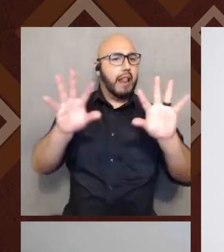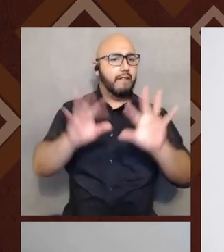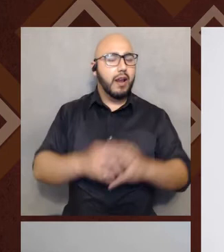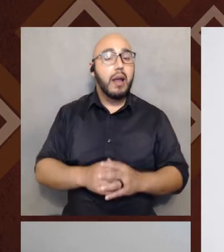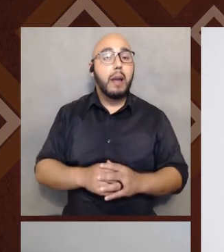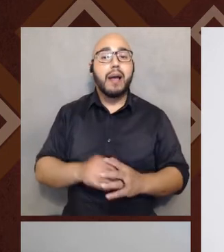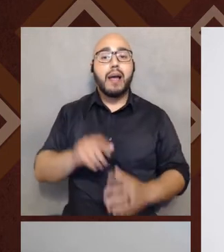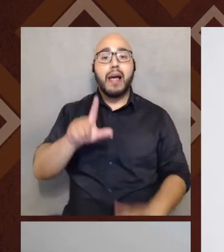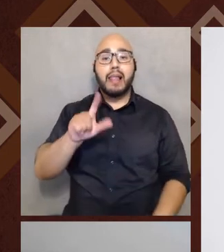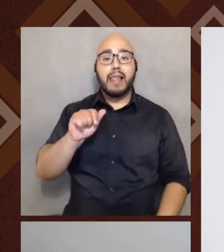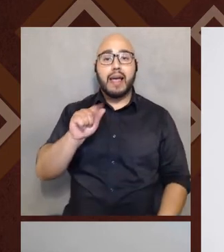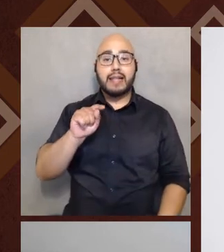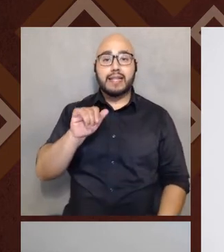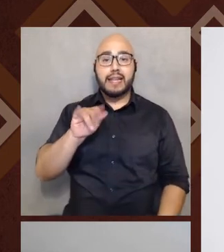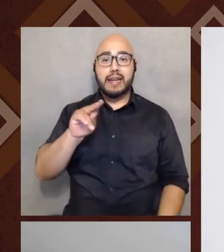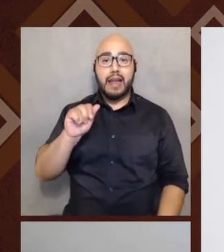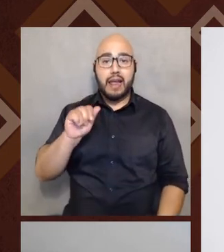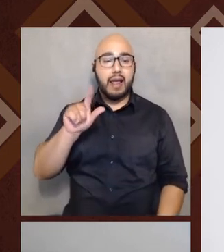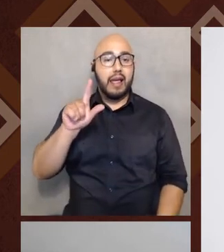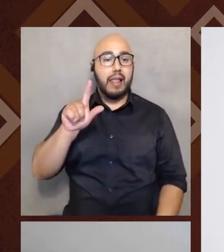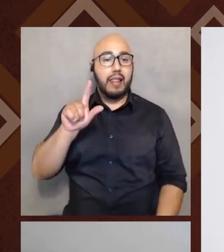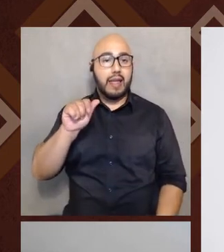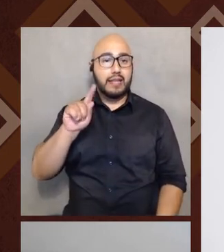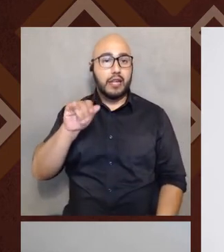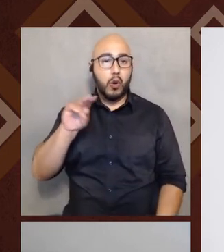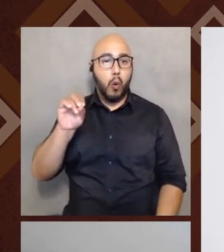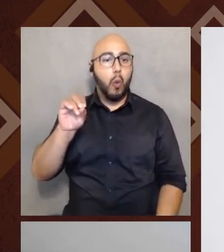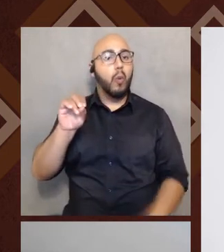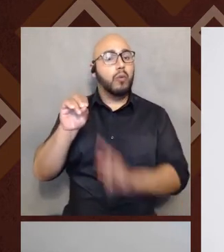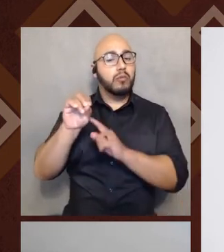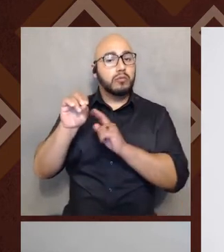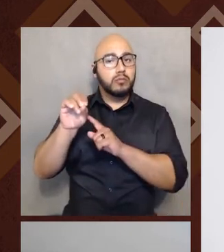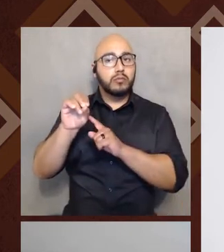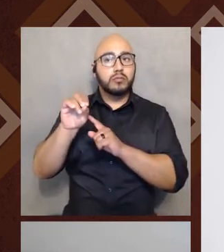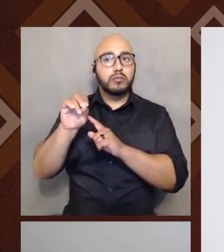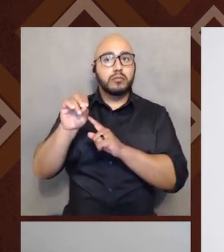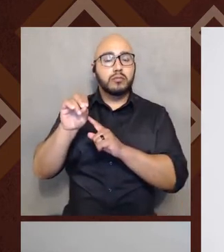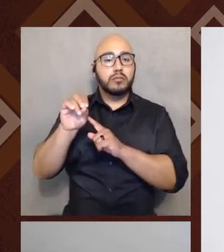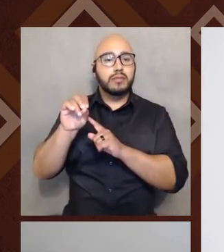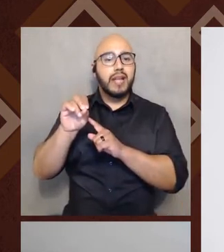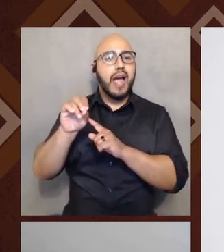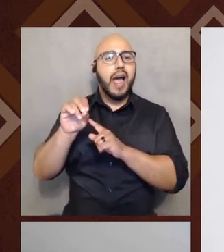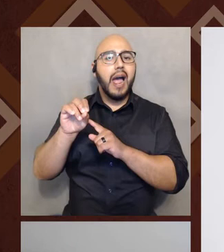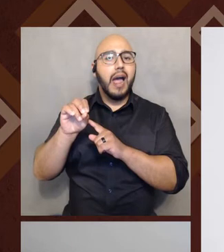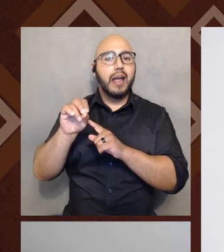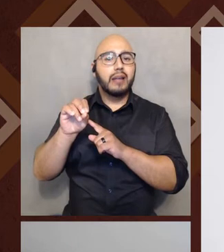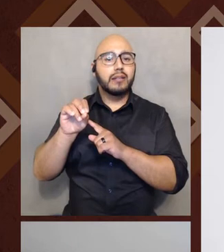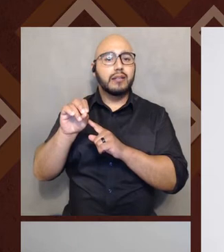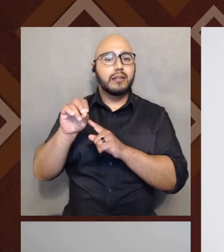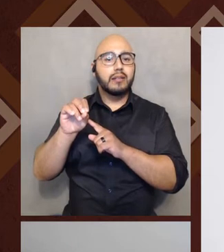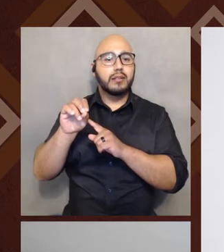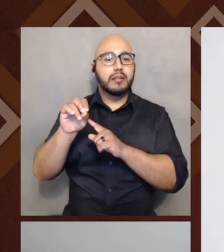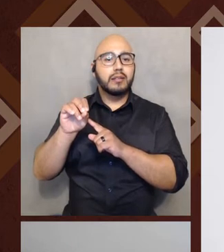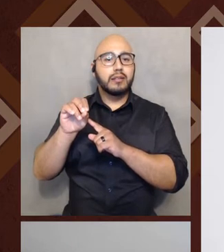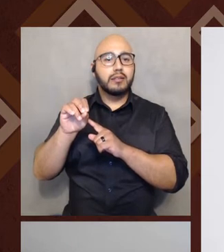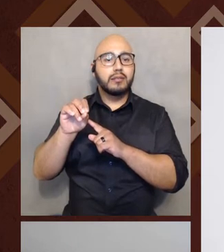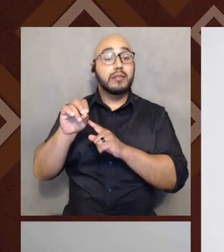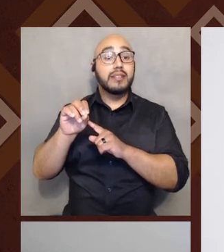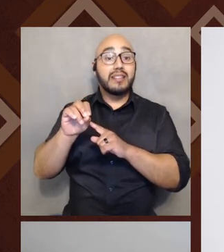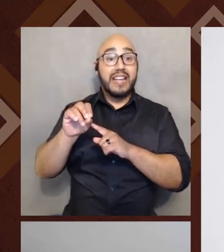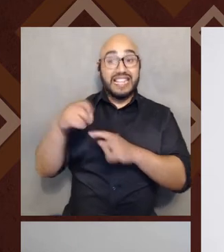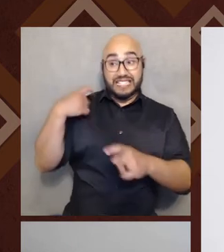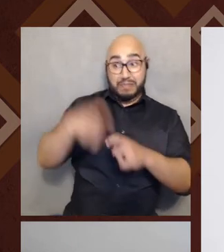or Latino is in, in many ways, it's a, you know, it's a, um, shortening of the term in Spanish Latino Americano.